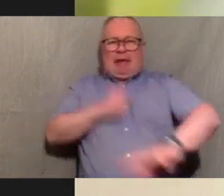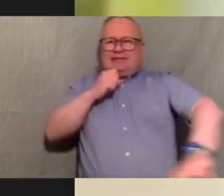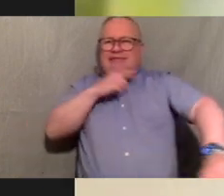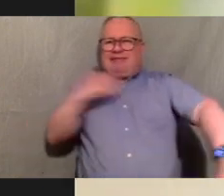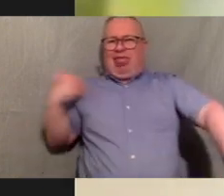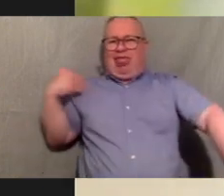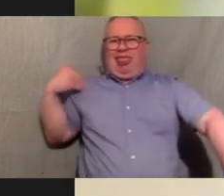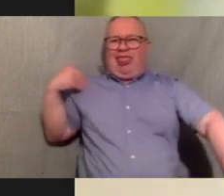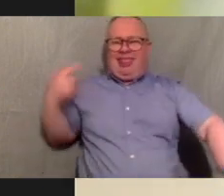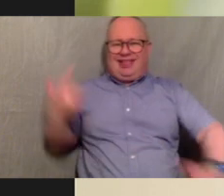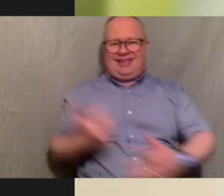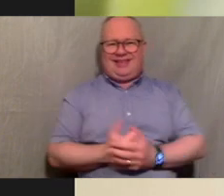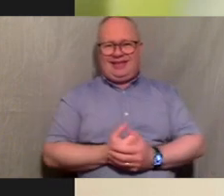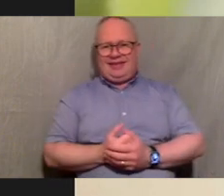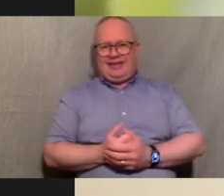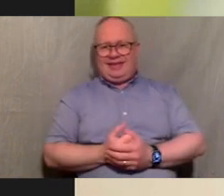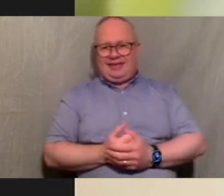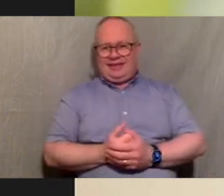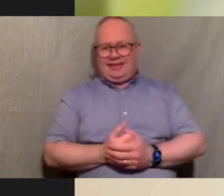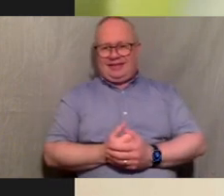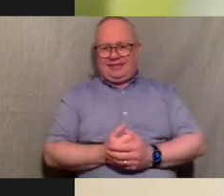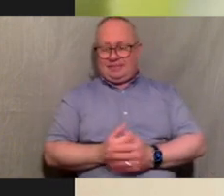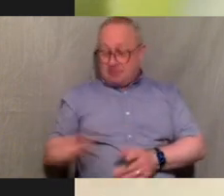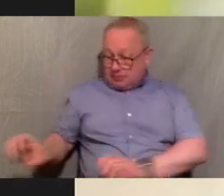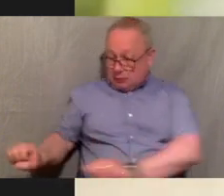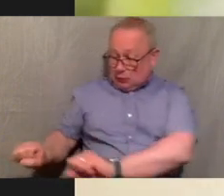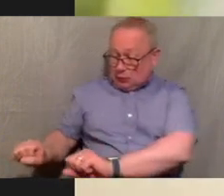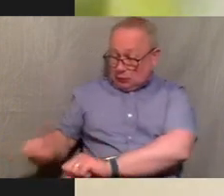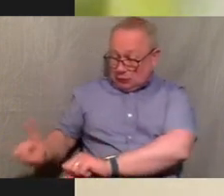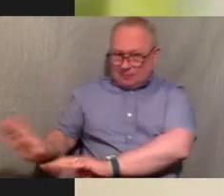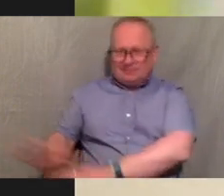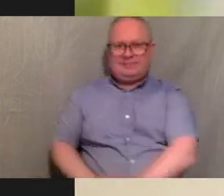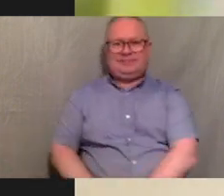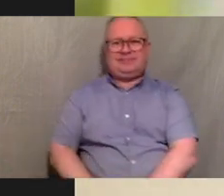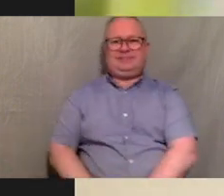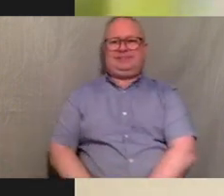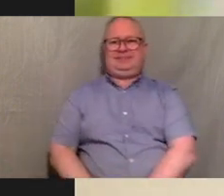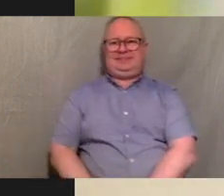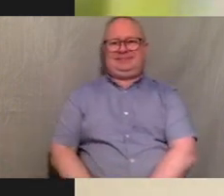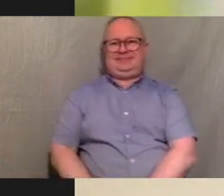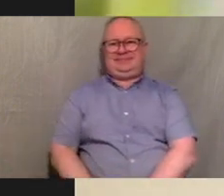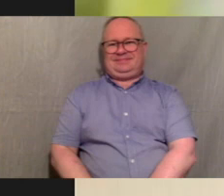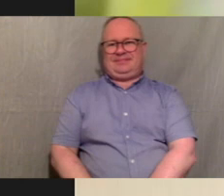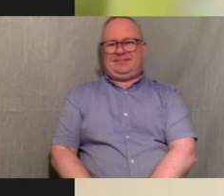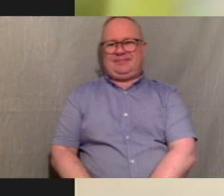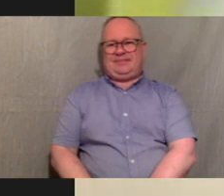he's on the phone two seconds if you need help go and ask your auntie oh okay go and sit with auntie she'll help you um